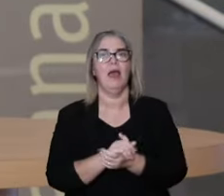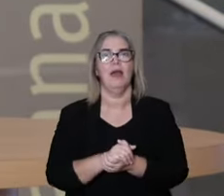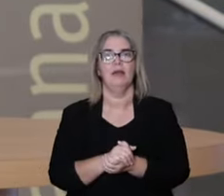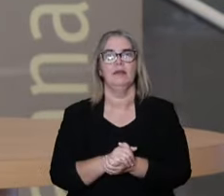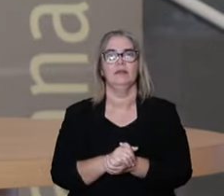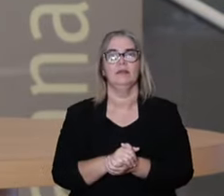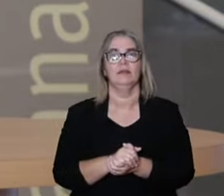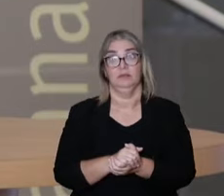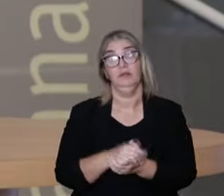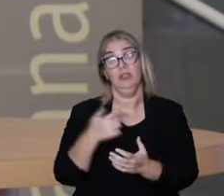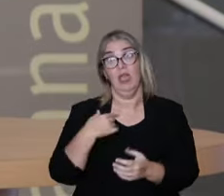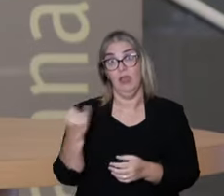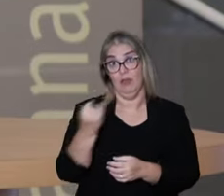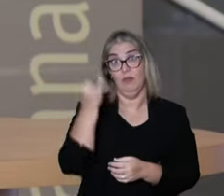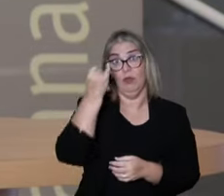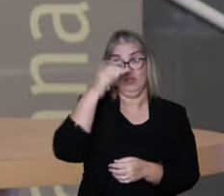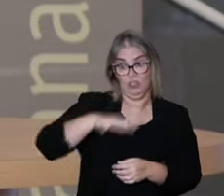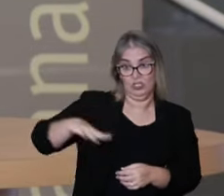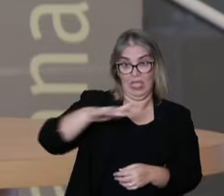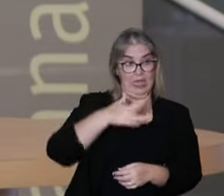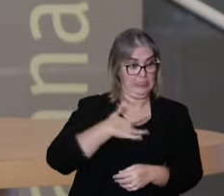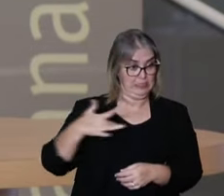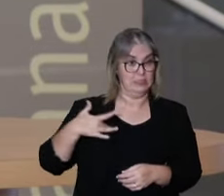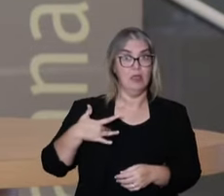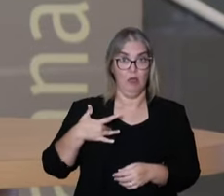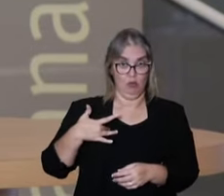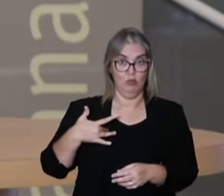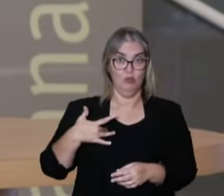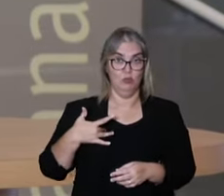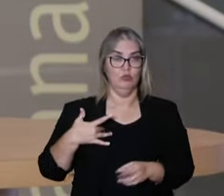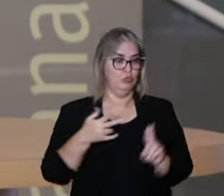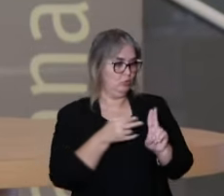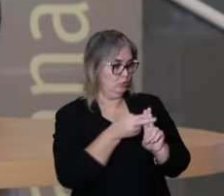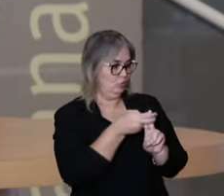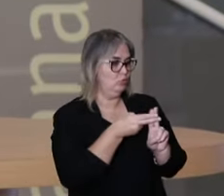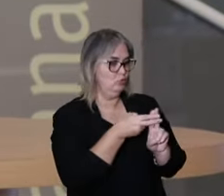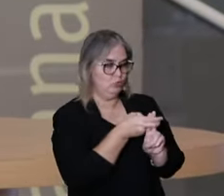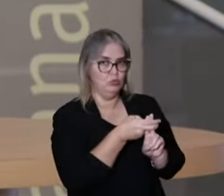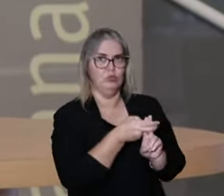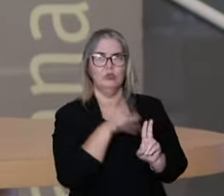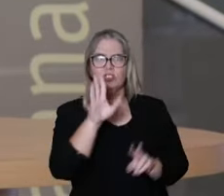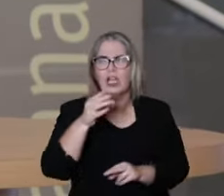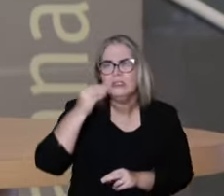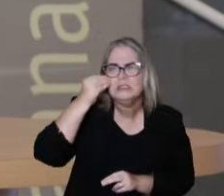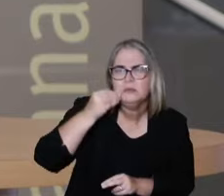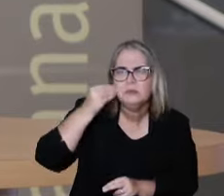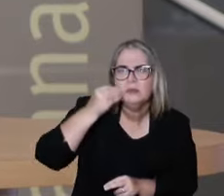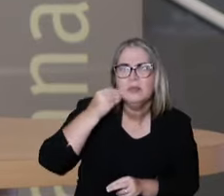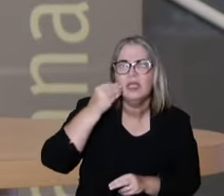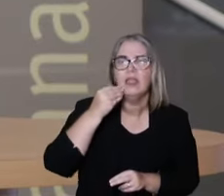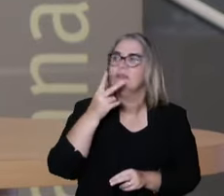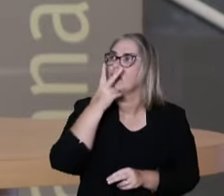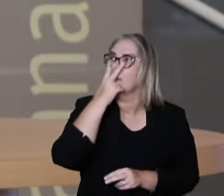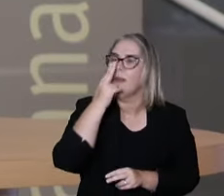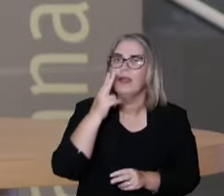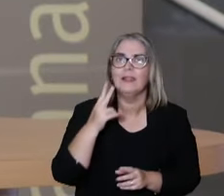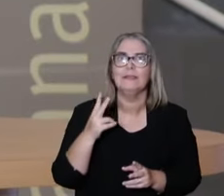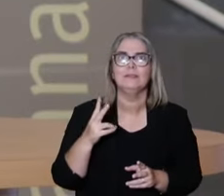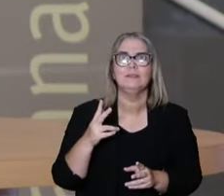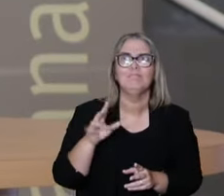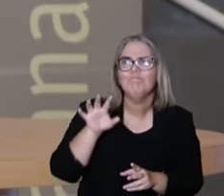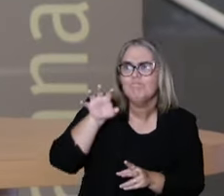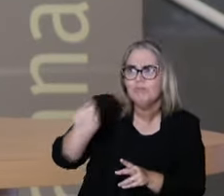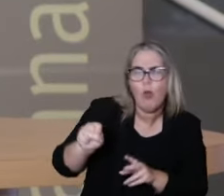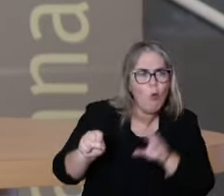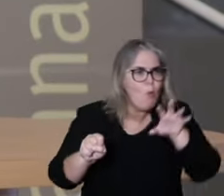thought, and it's an important contribution for the public health. We the experience with mindfulness that